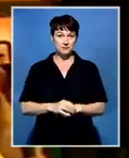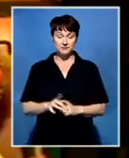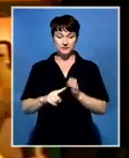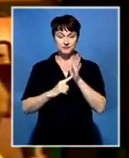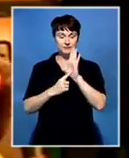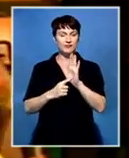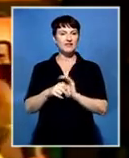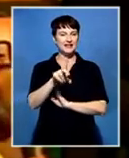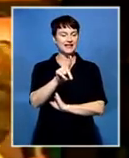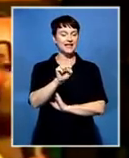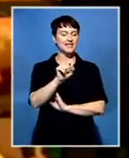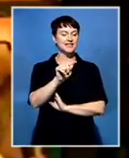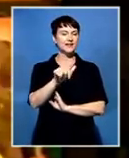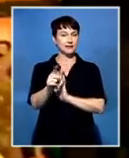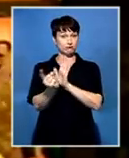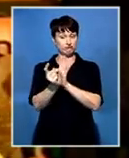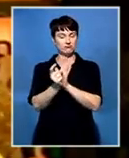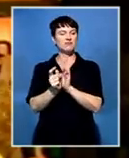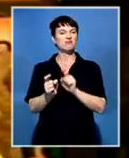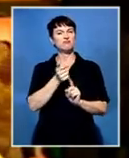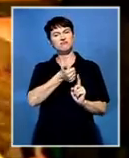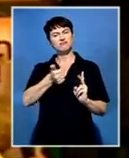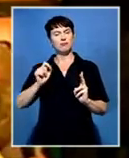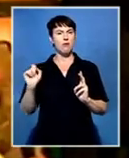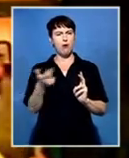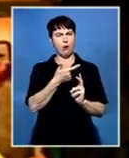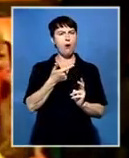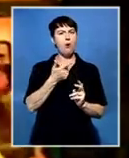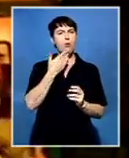all DSTV bouquets. Chris Alder-Lewis, SABC News, Auckland Park in Johannesburg.